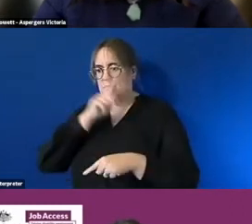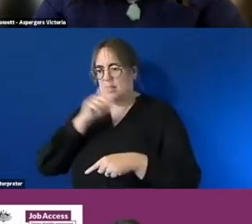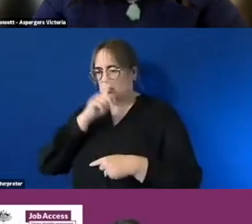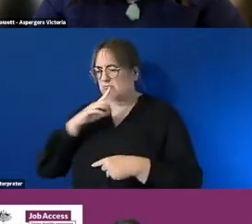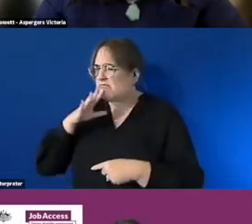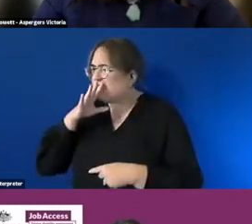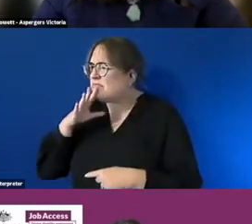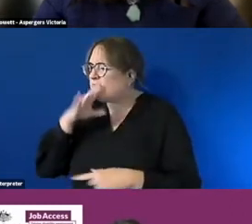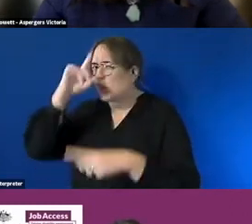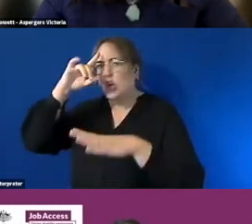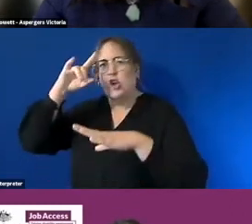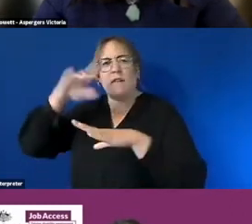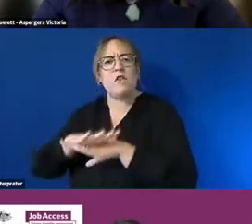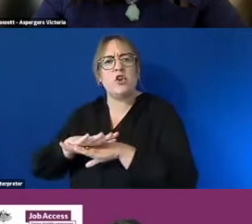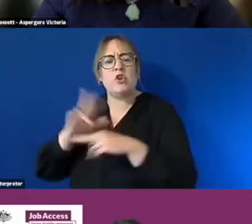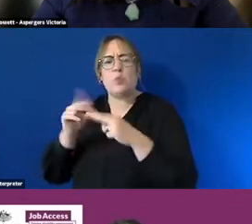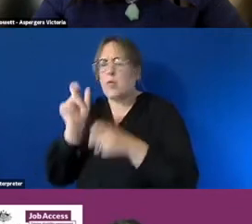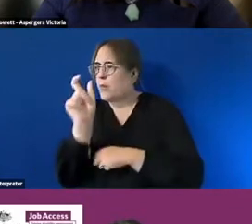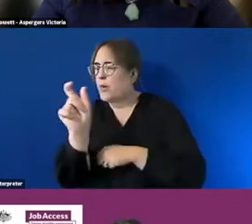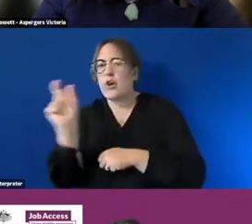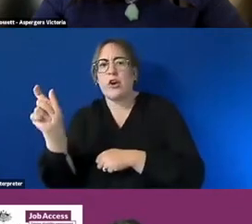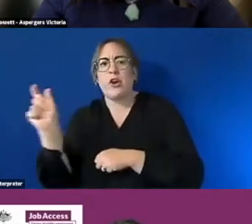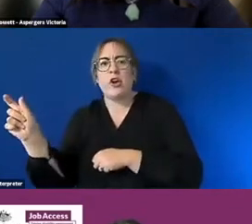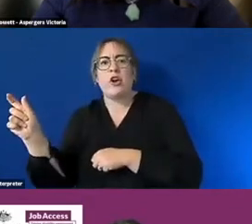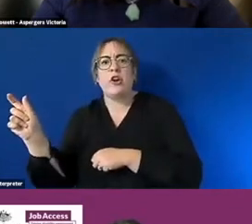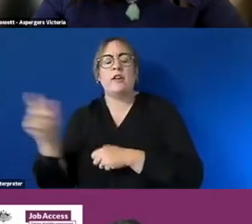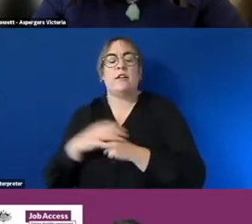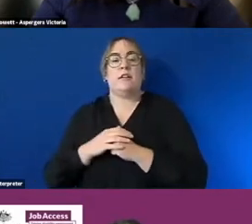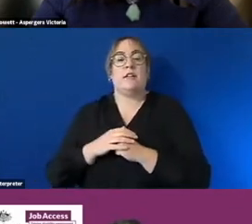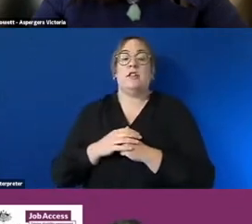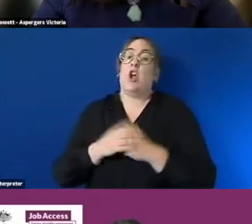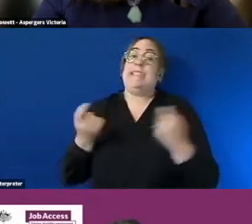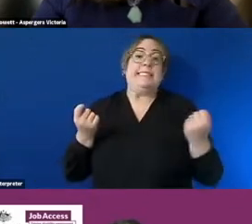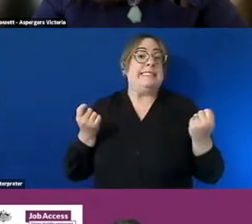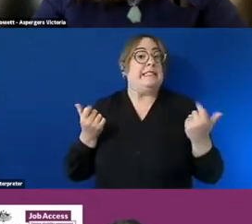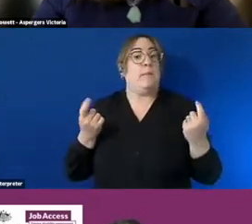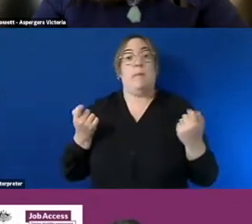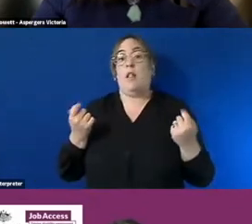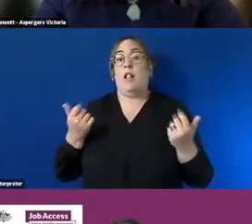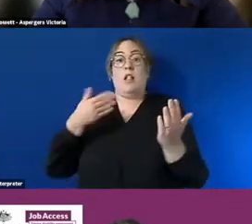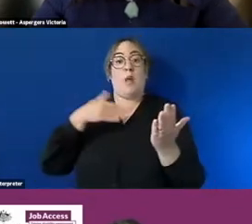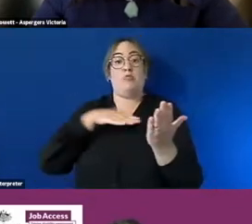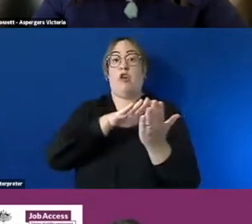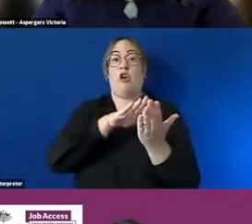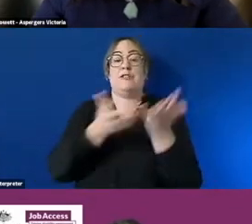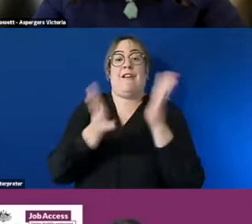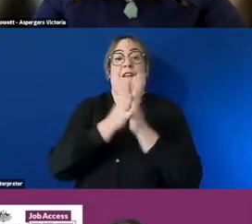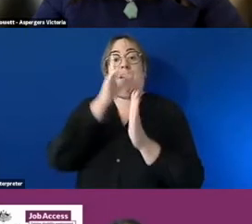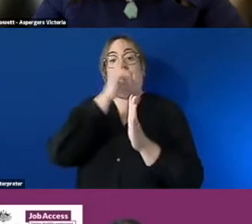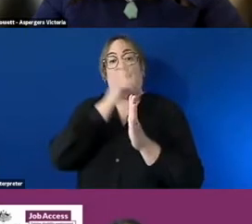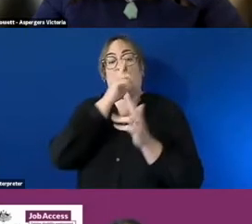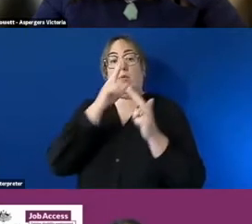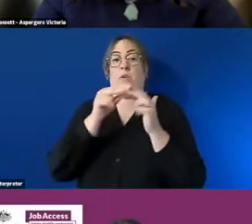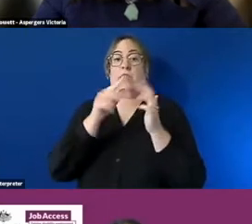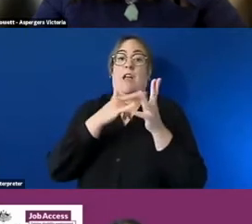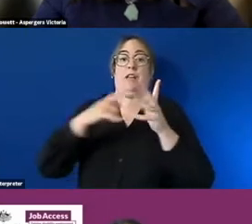so there's very simple approaches in that um how um autistics can gain employment um